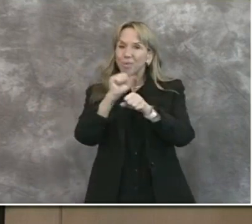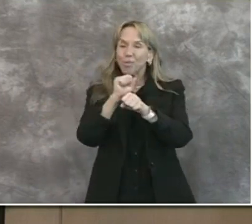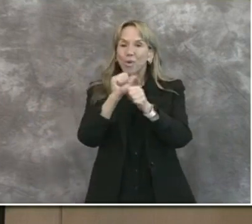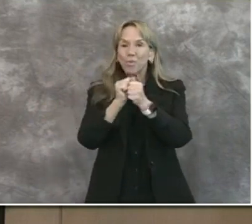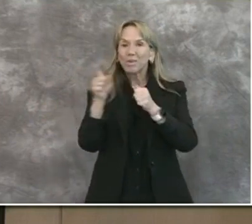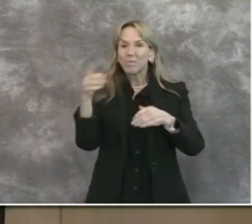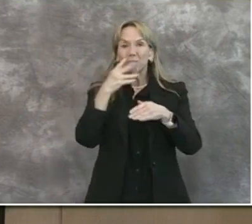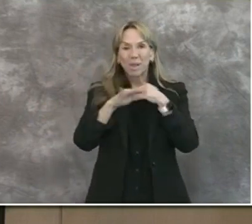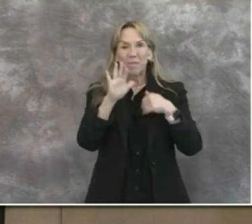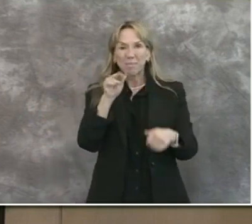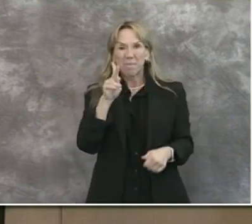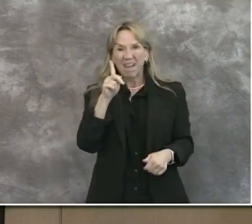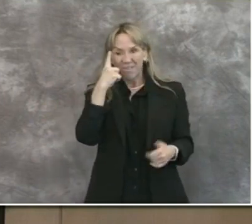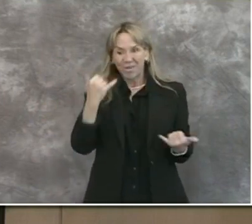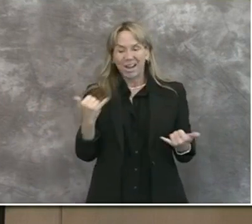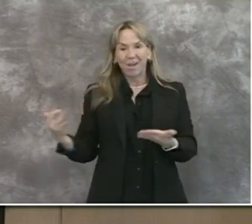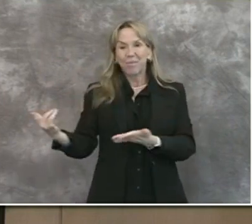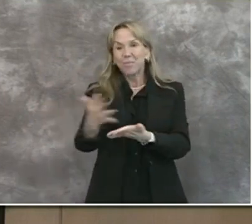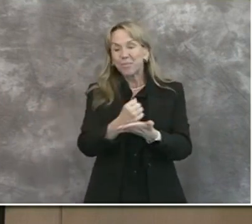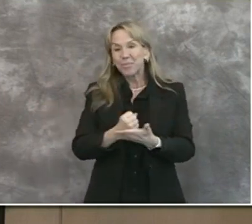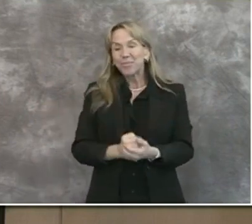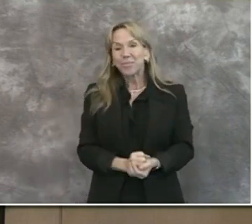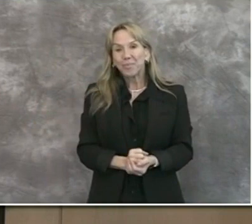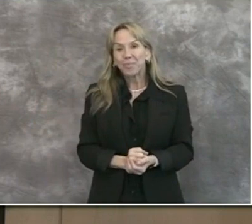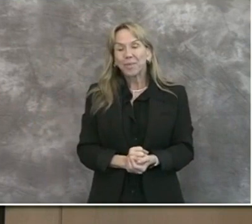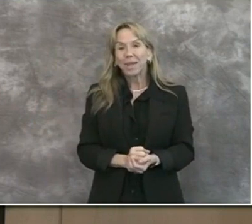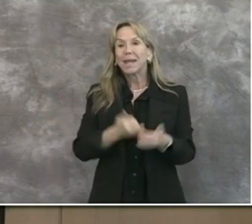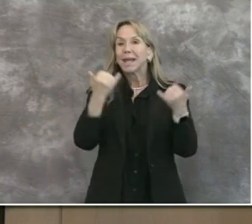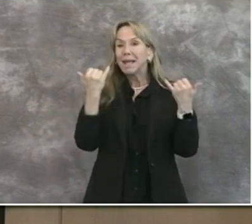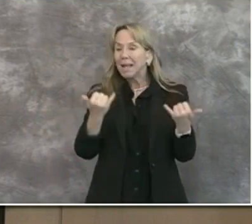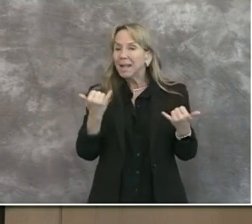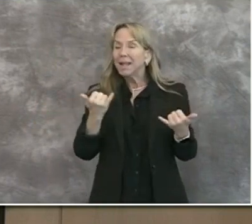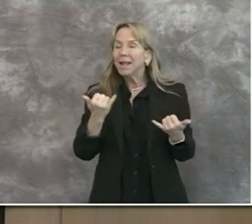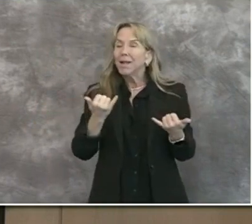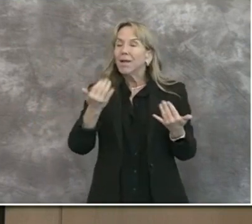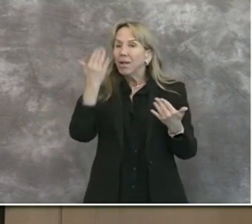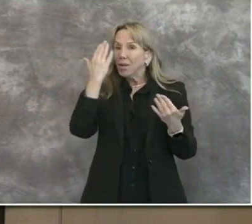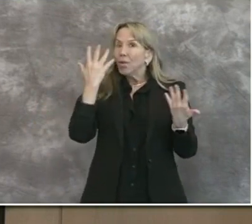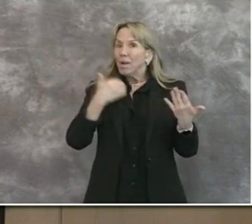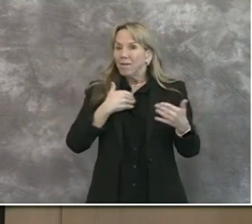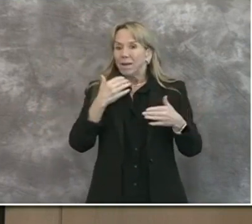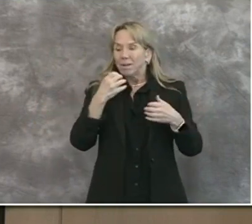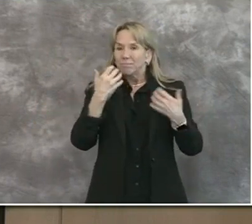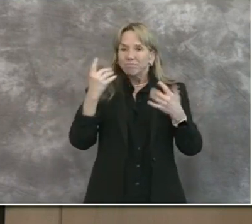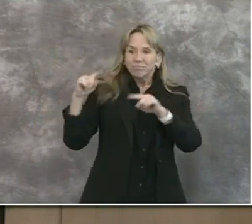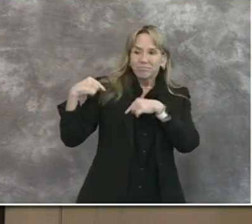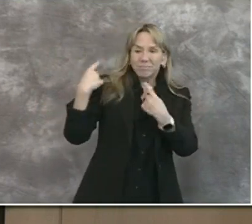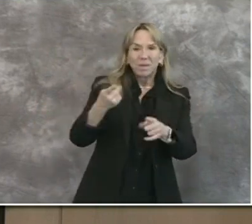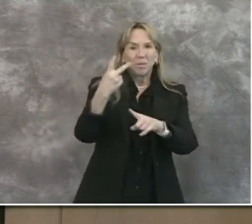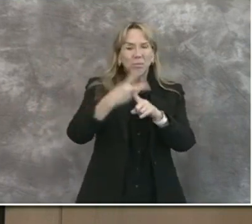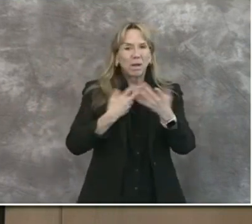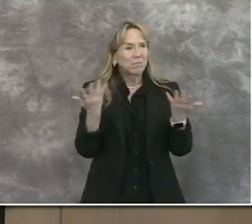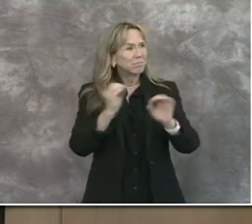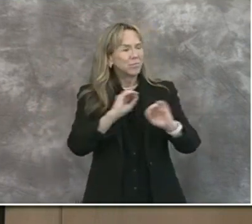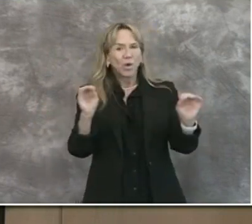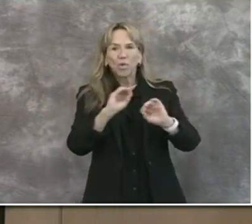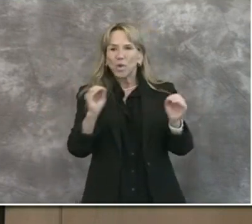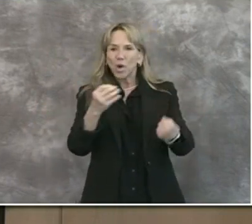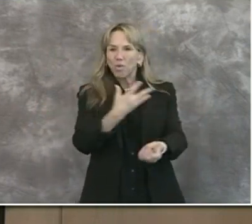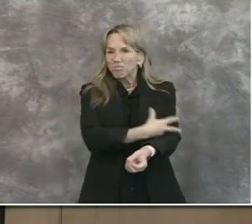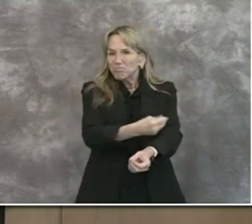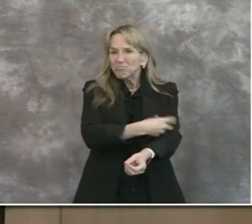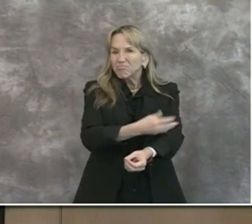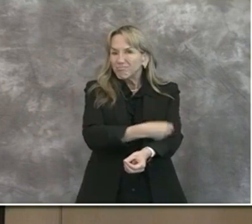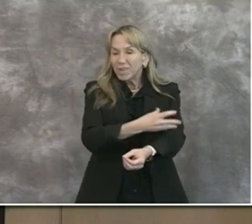campaign. I might also add that I know right now, because there haven't been any blood drives over the last couple of months, there's a critical need